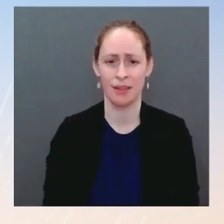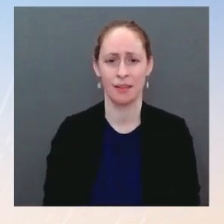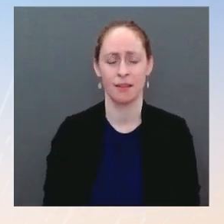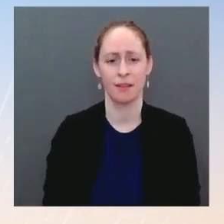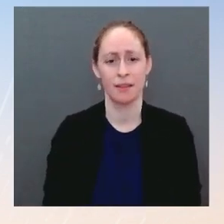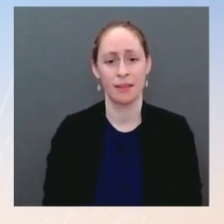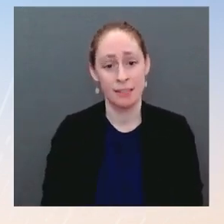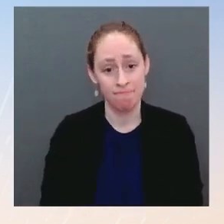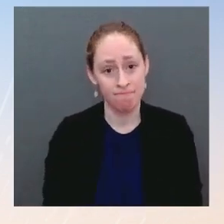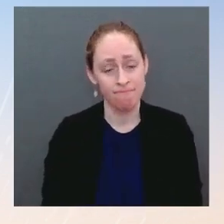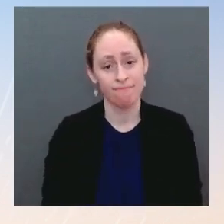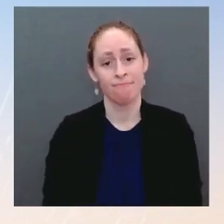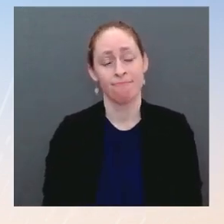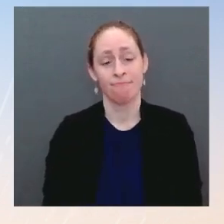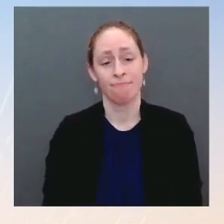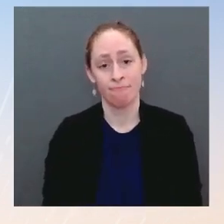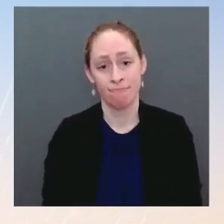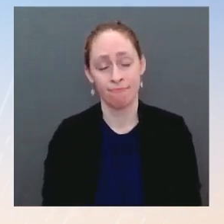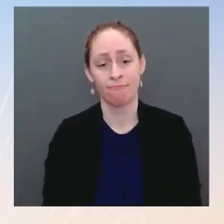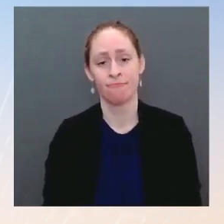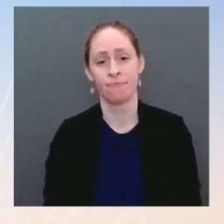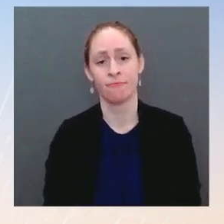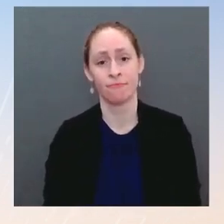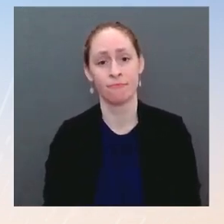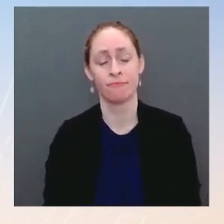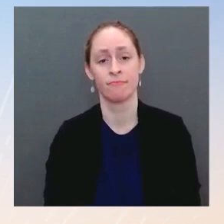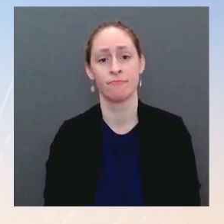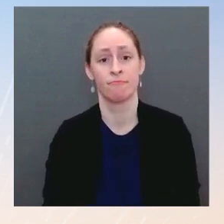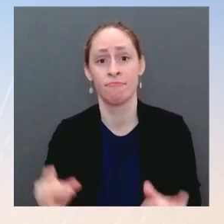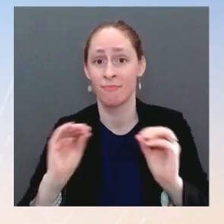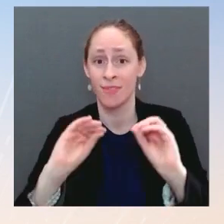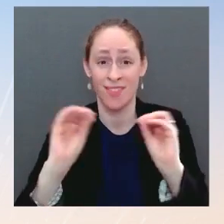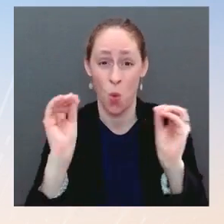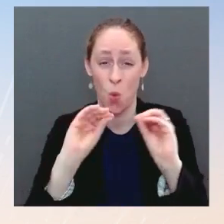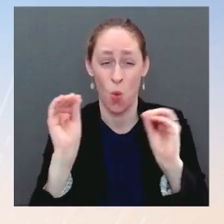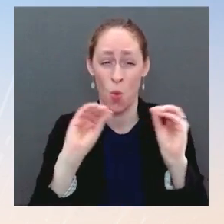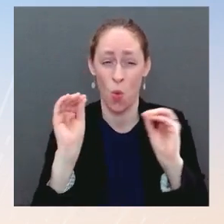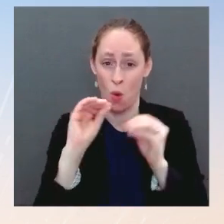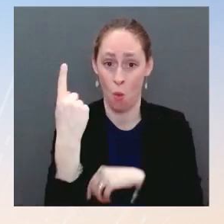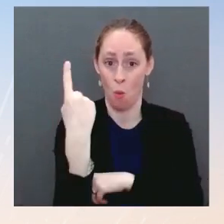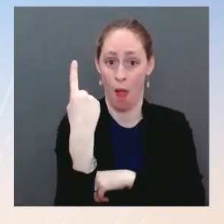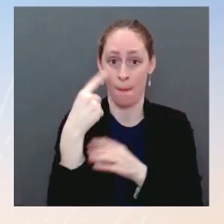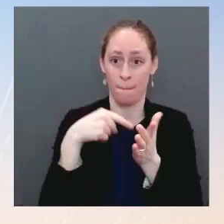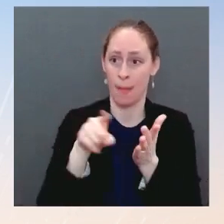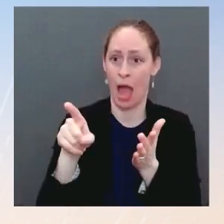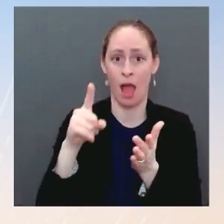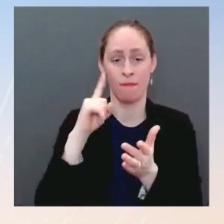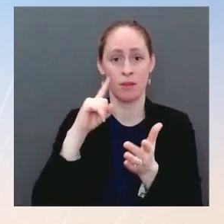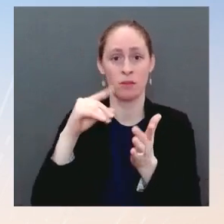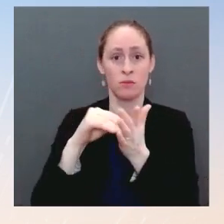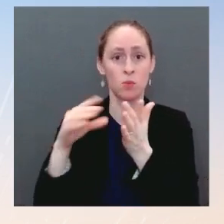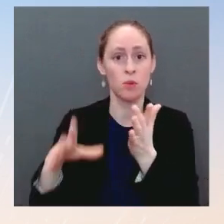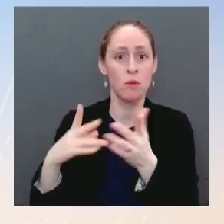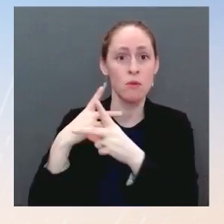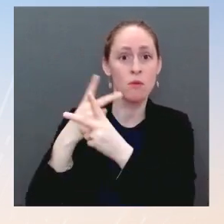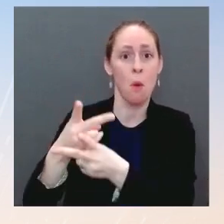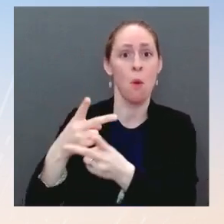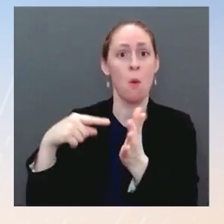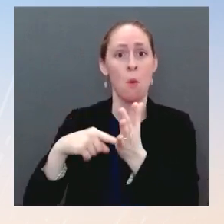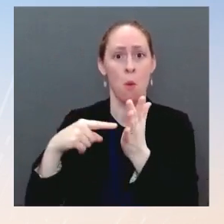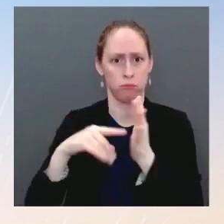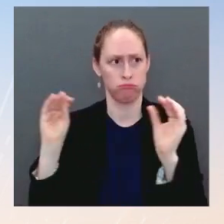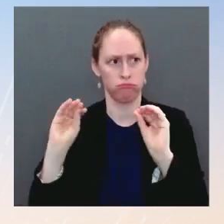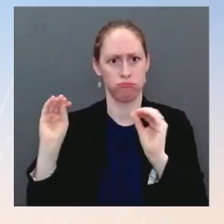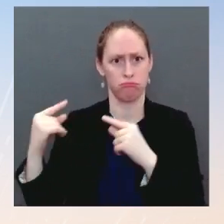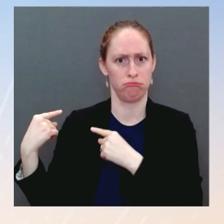that has been the case in the first year of a presidency. At the same time, our economy is seeing one of the strongest recoveries